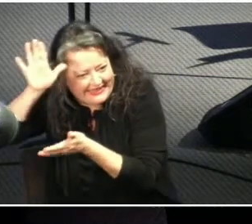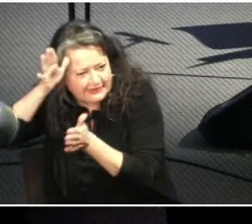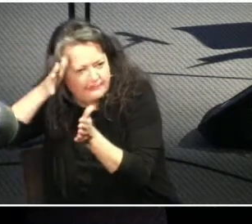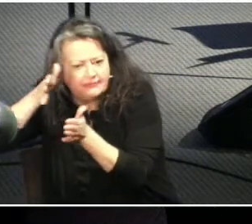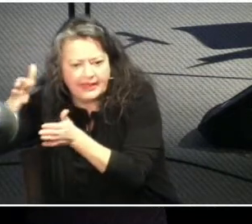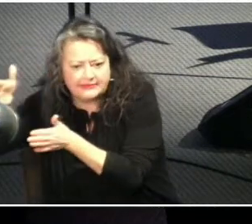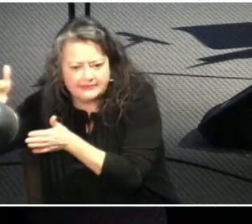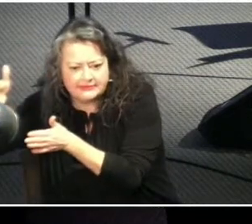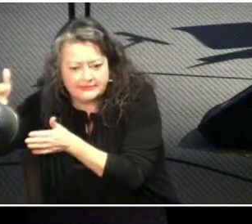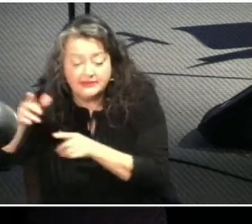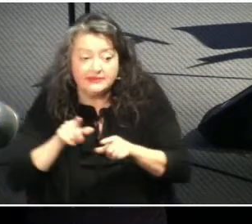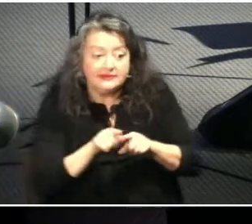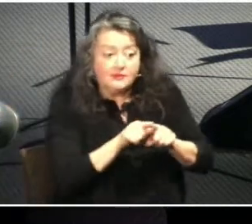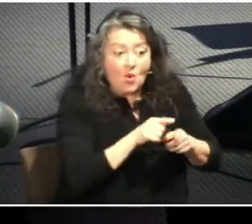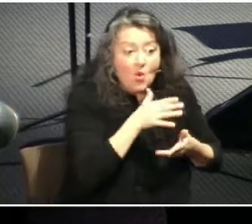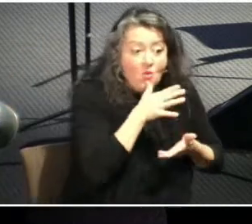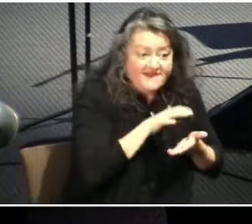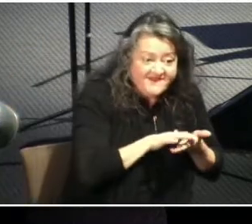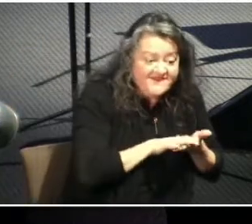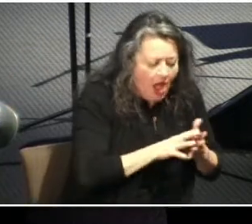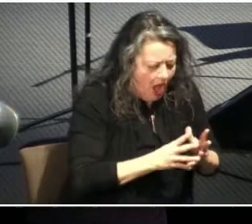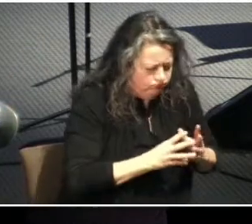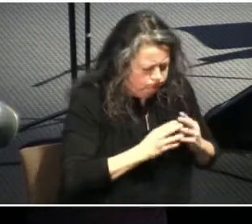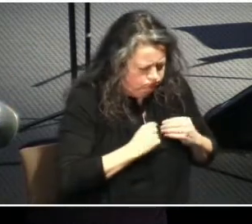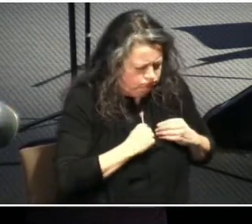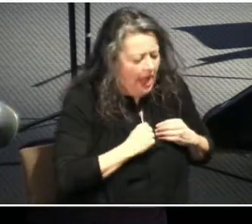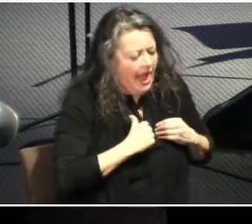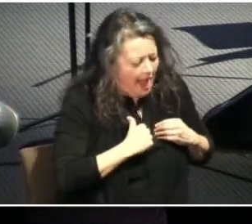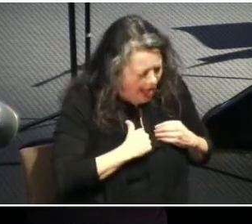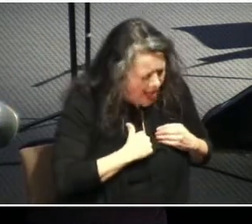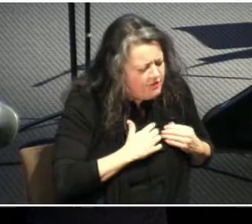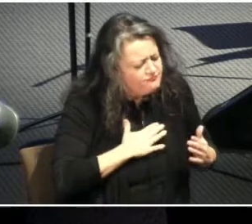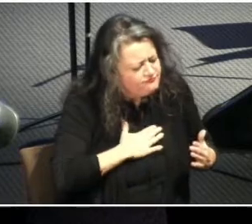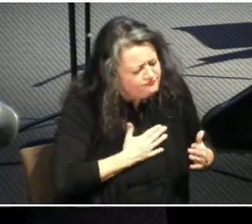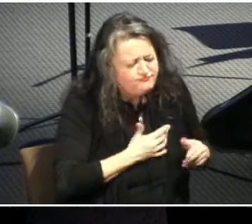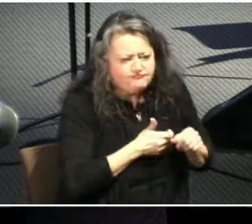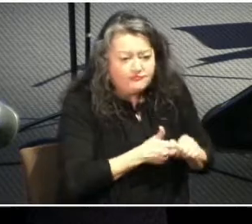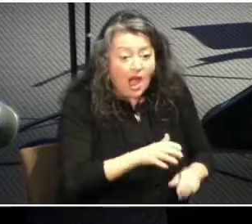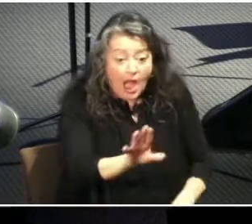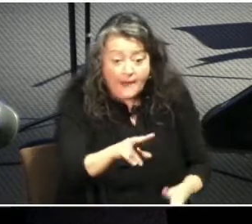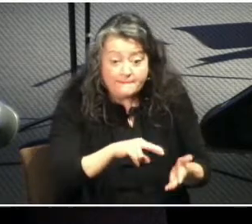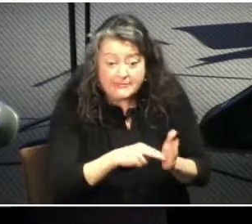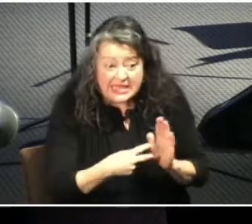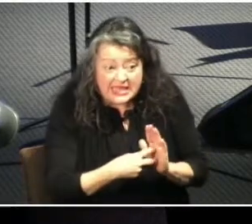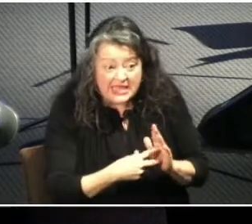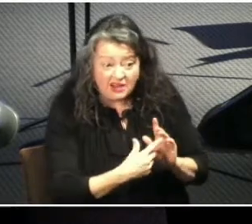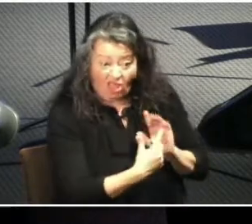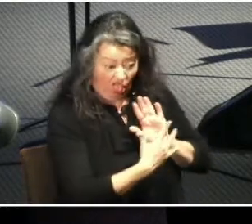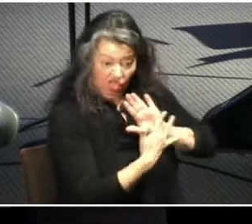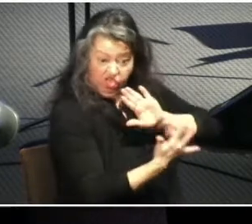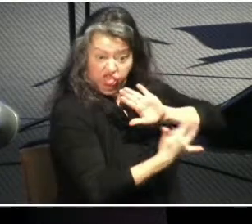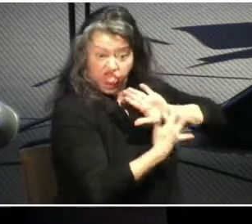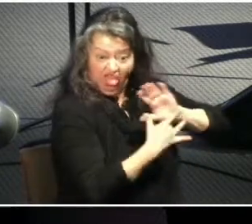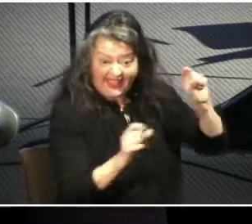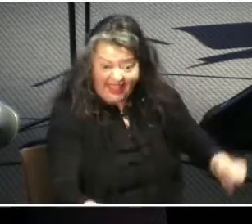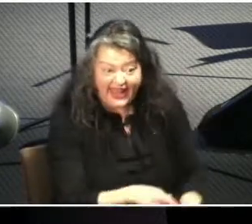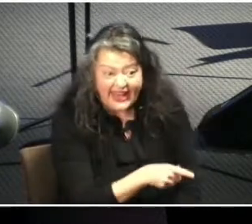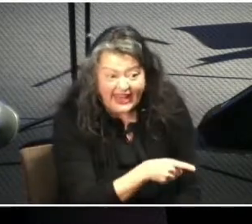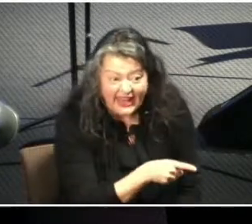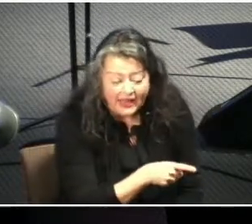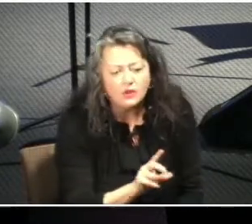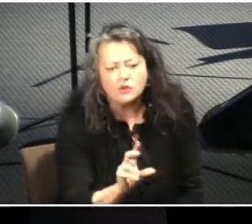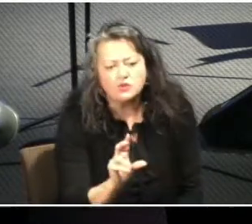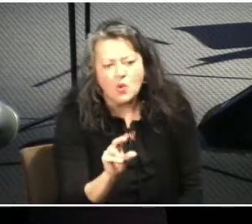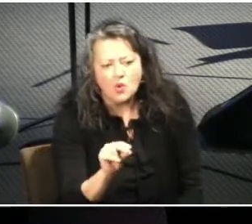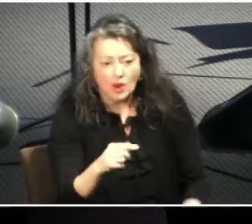in her marriage. But this in no way means she becomes a doormat or has no say.